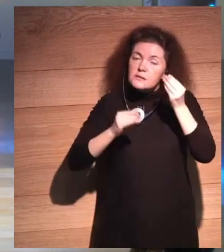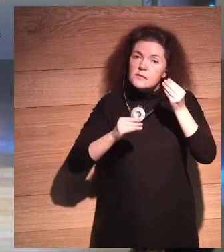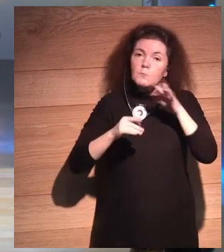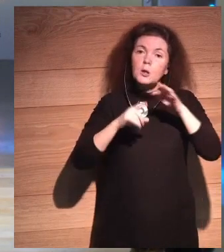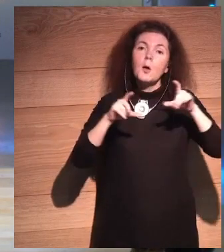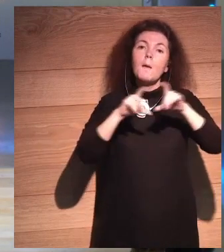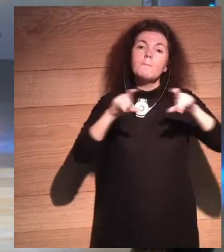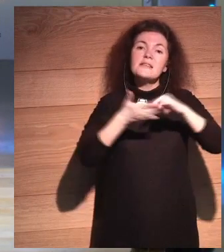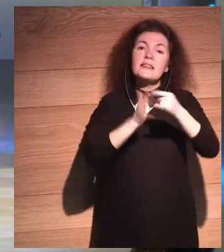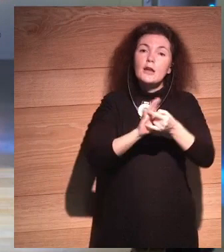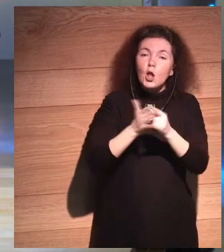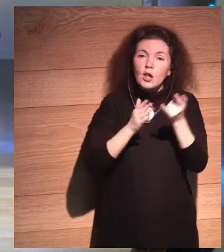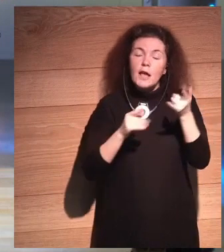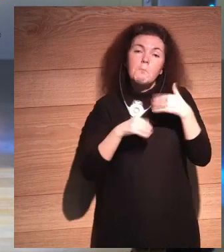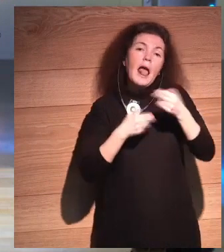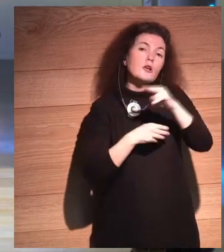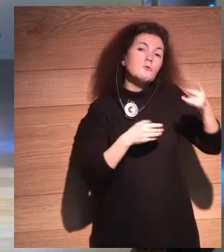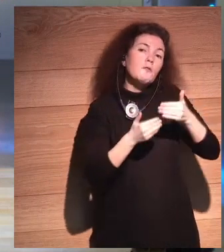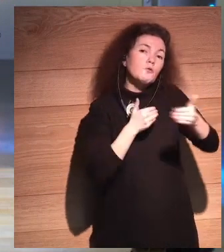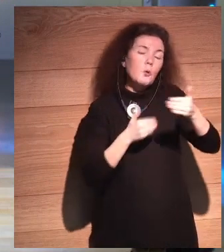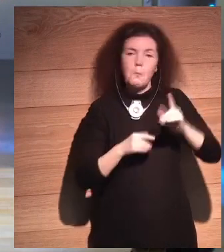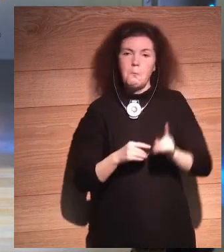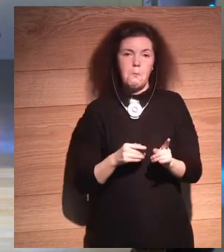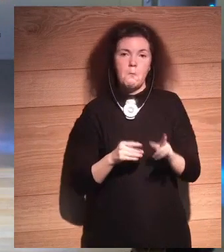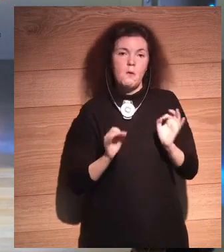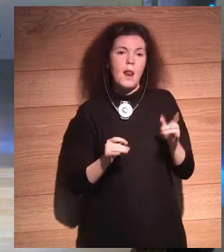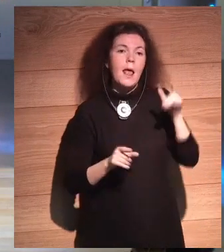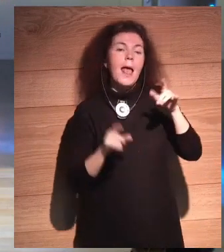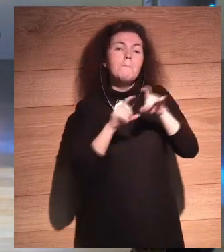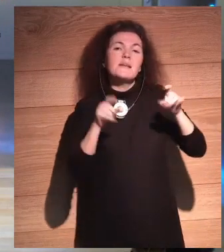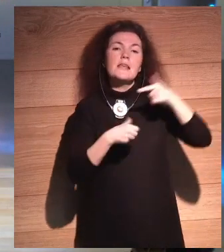That's like saying to the oil companies, don't take out the oil because you know the CO2.